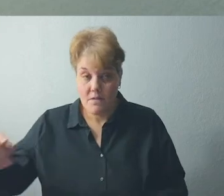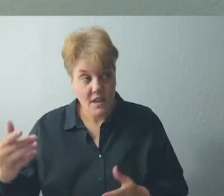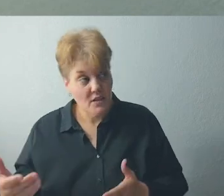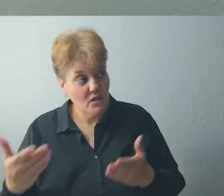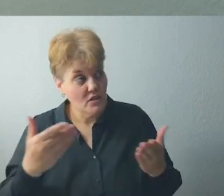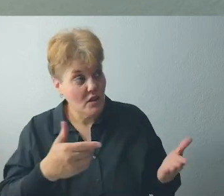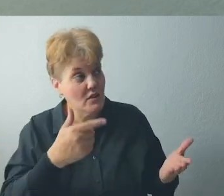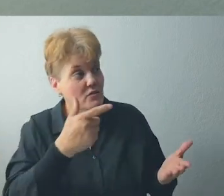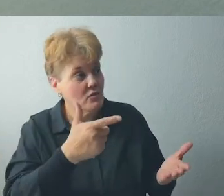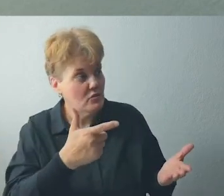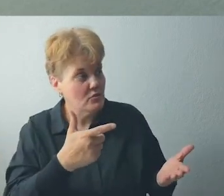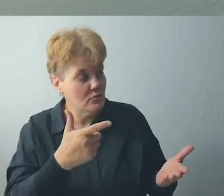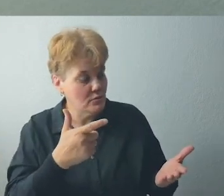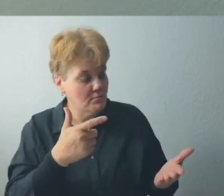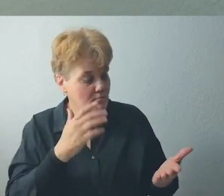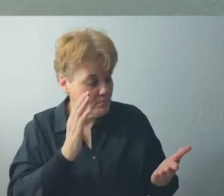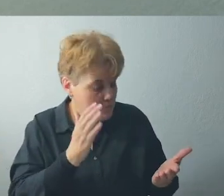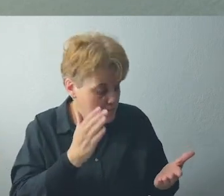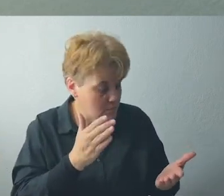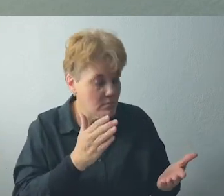listen to something, listen.